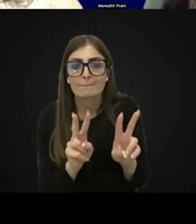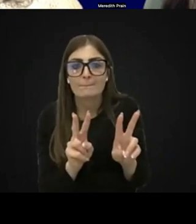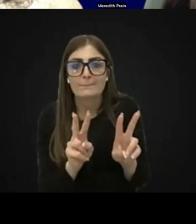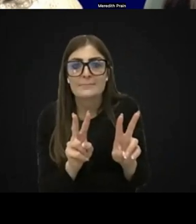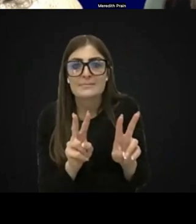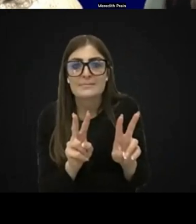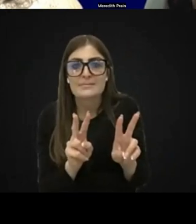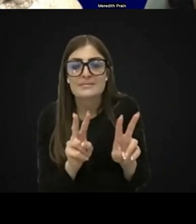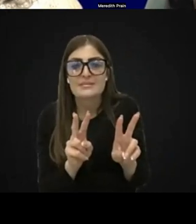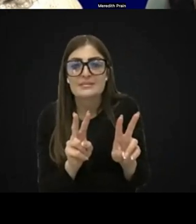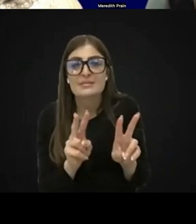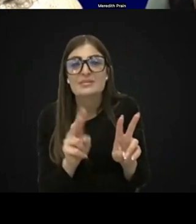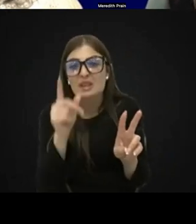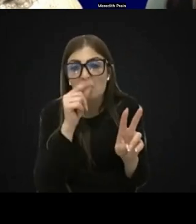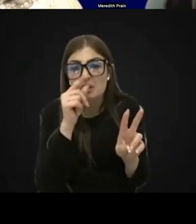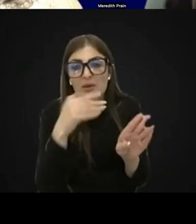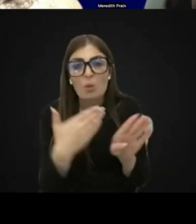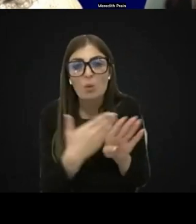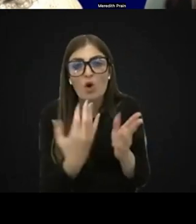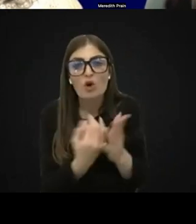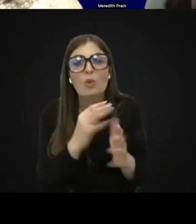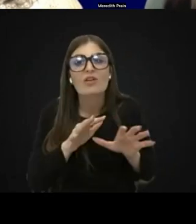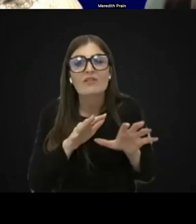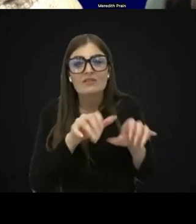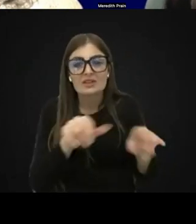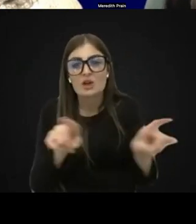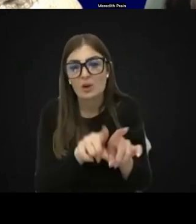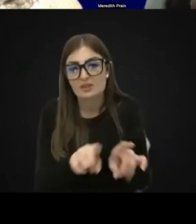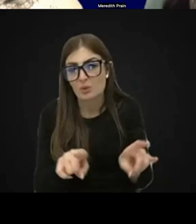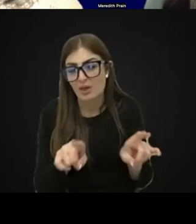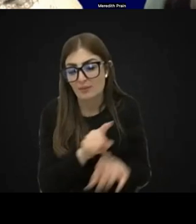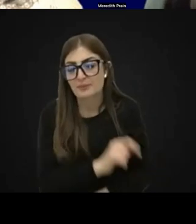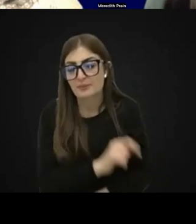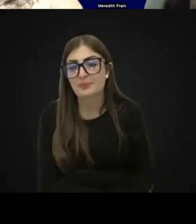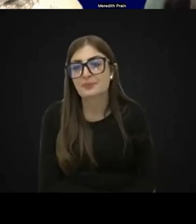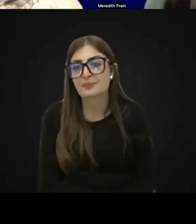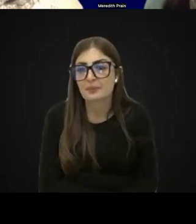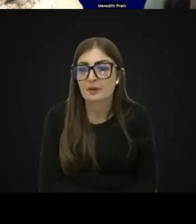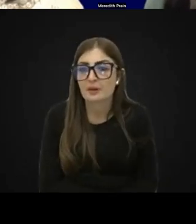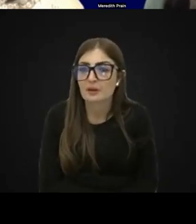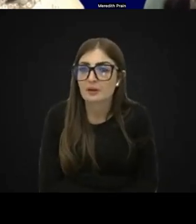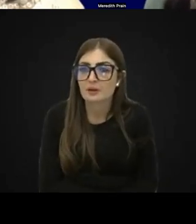with, they can potentially also work with the physiotherapist as well.